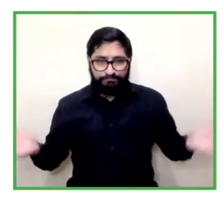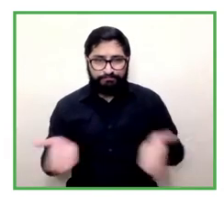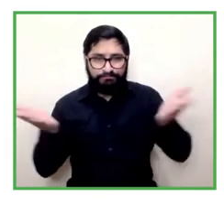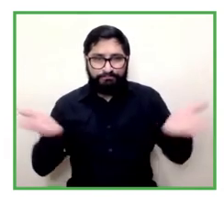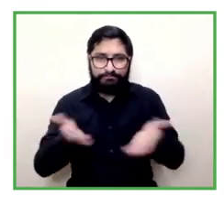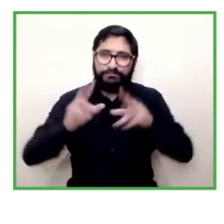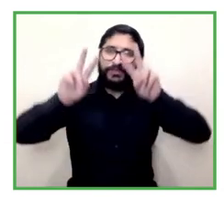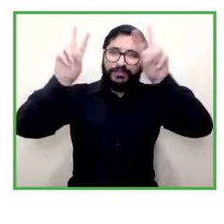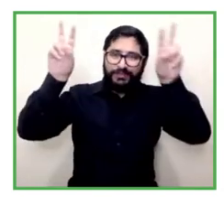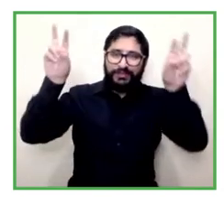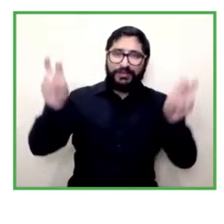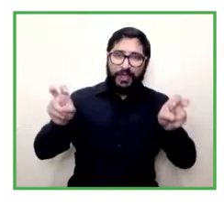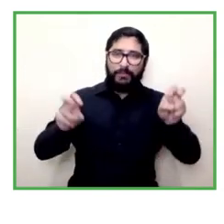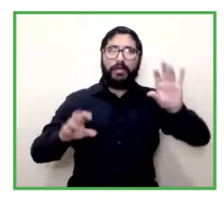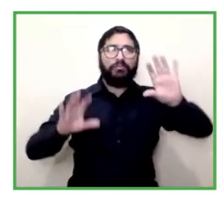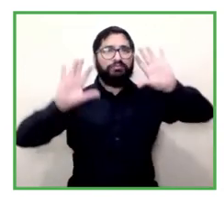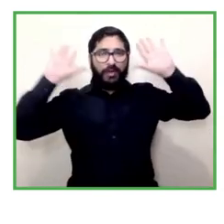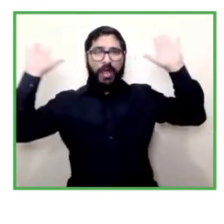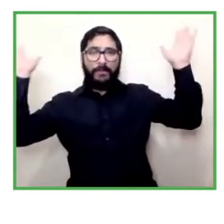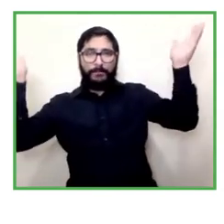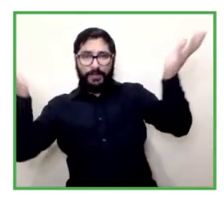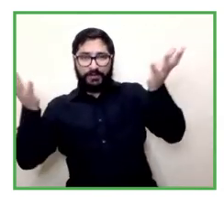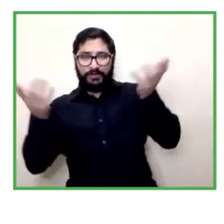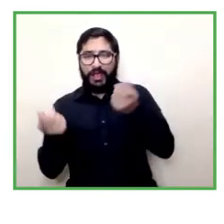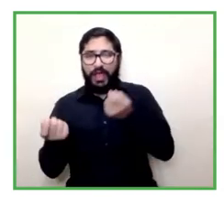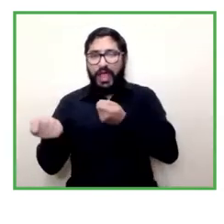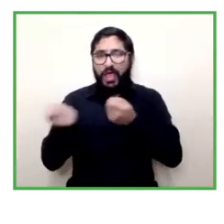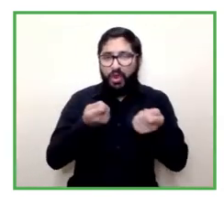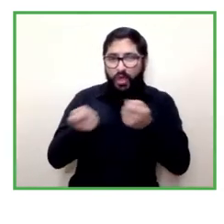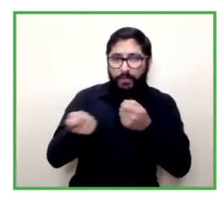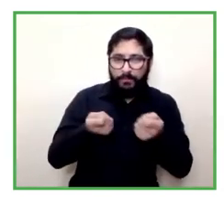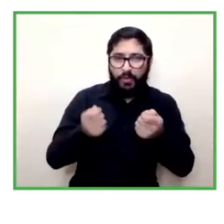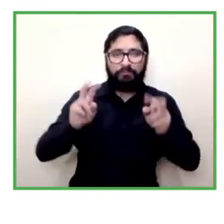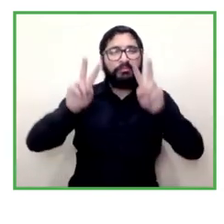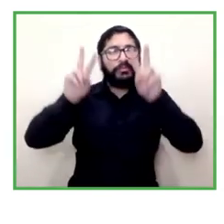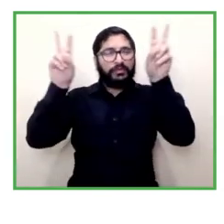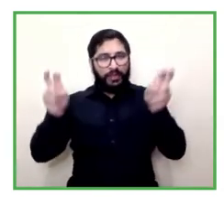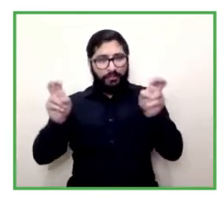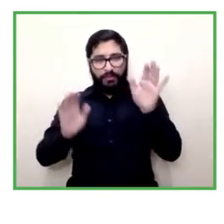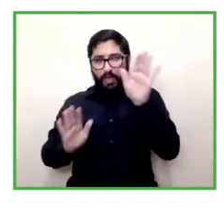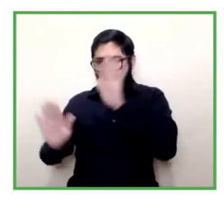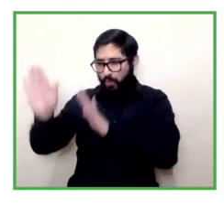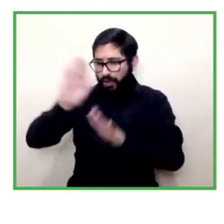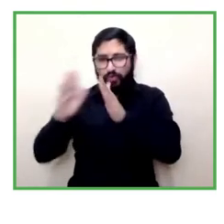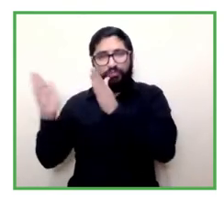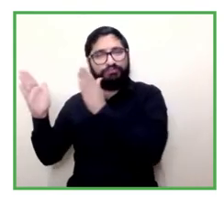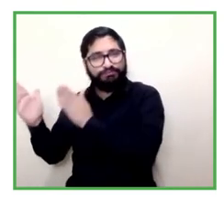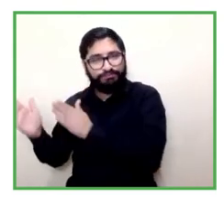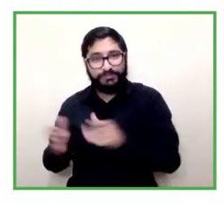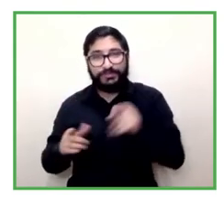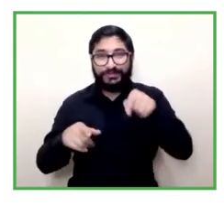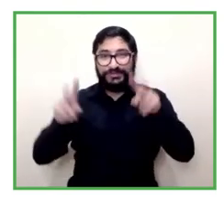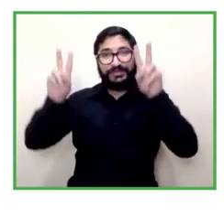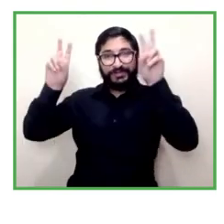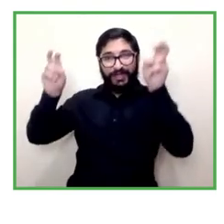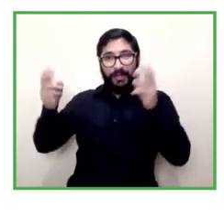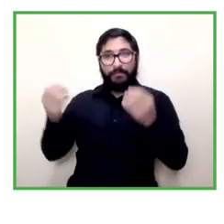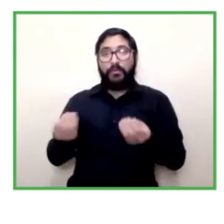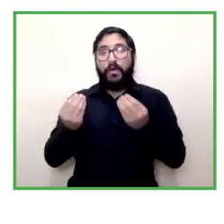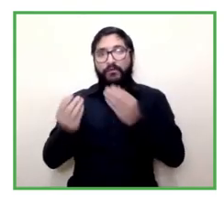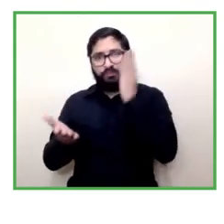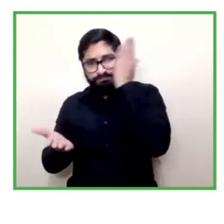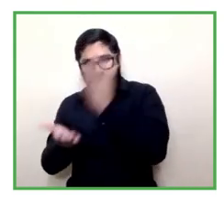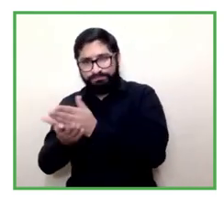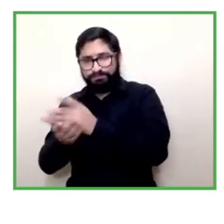environment the economic matters the protected and the productive clearly this